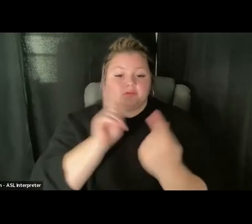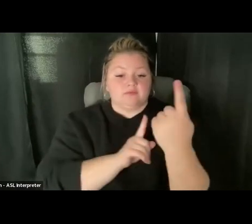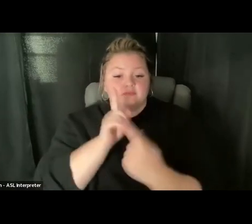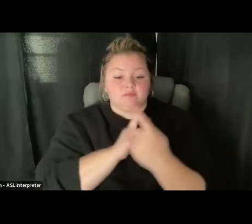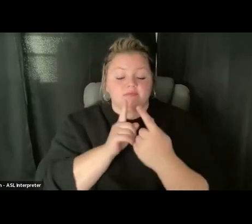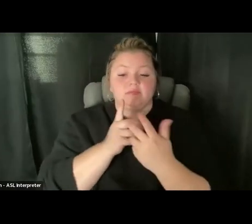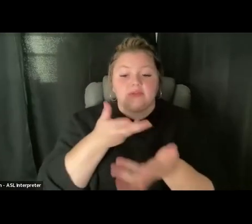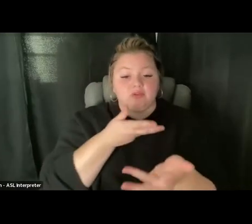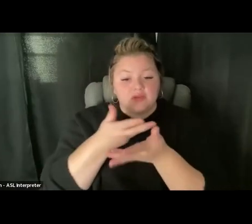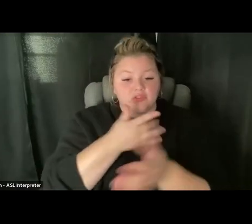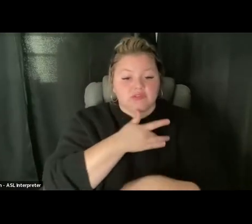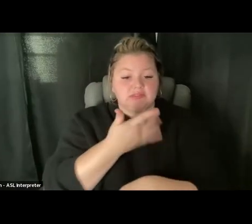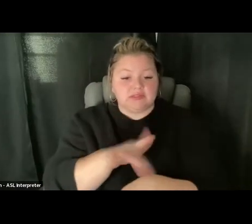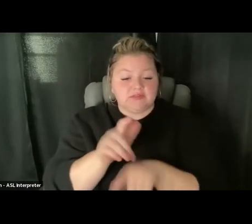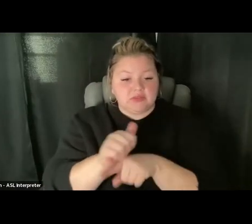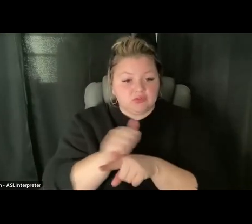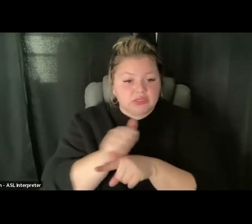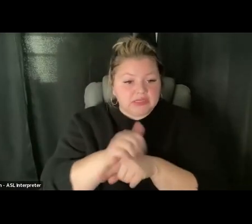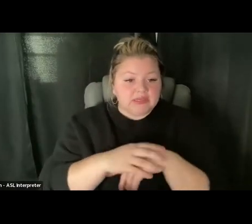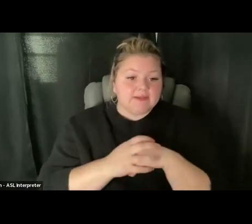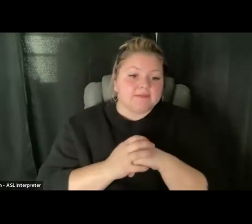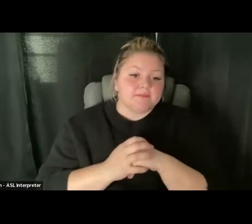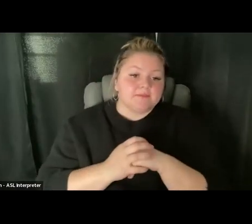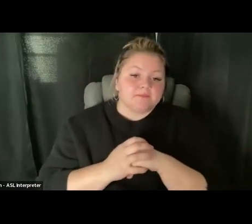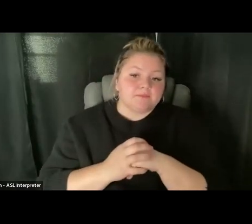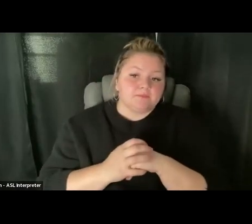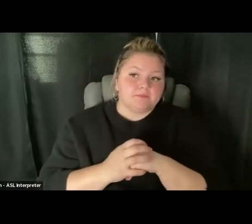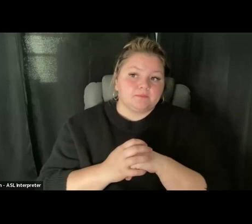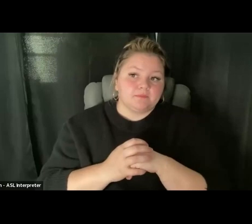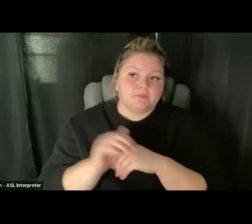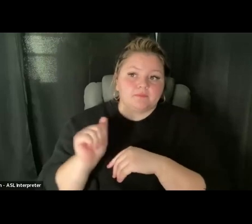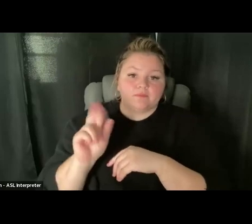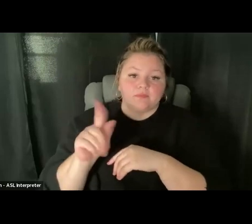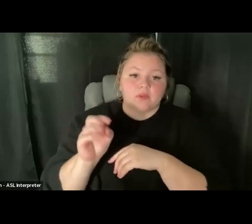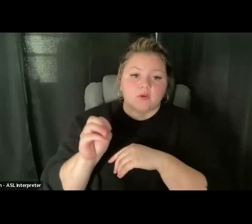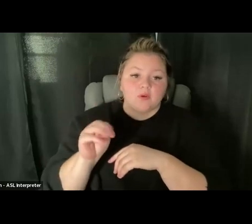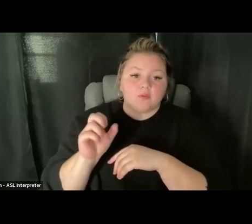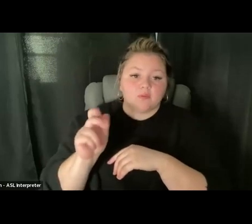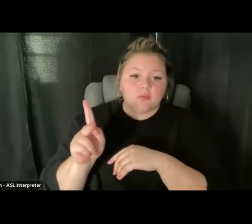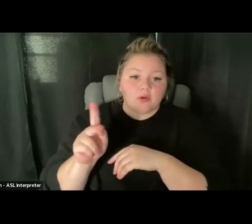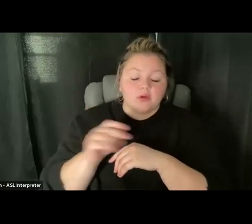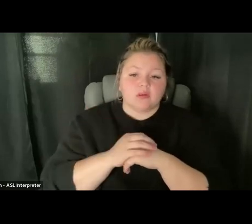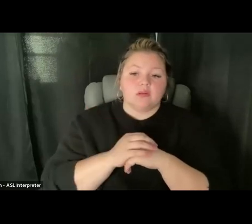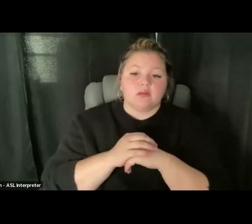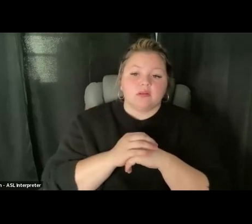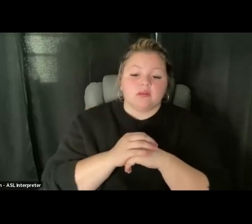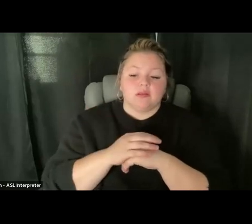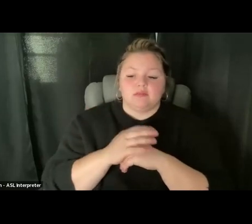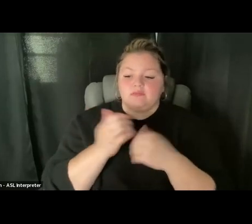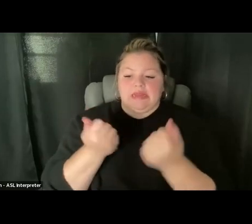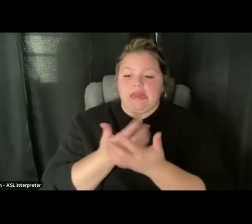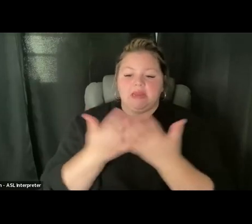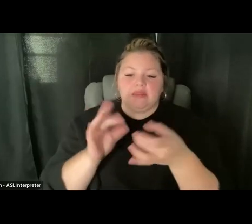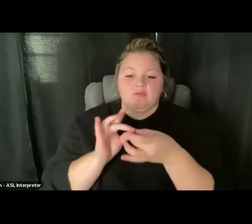sensitivity trainings, and auto mark, anything like that, having to do with in person